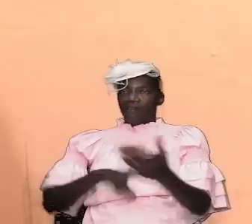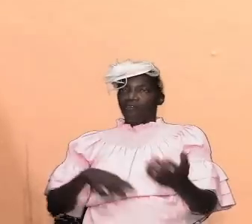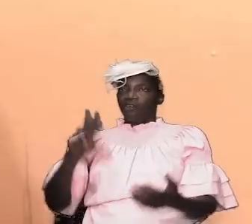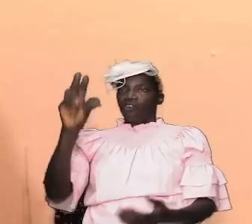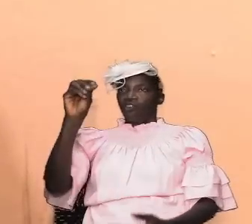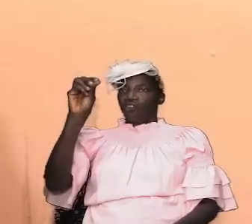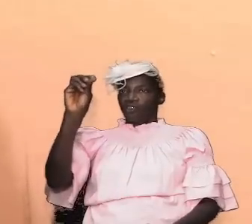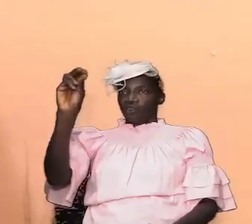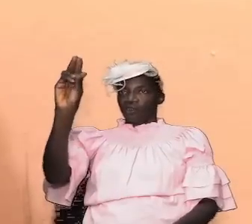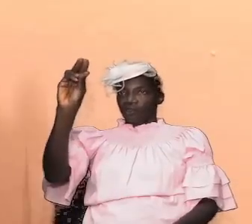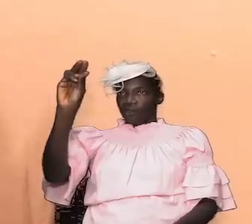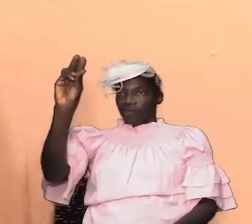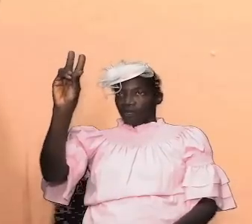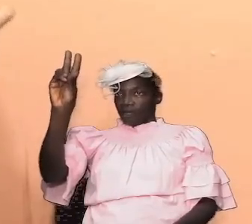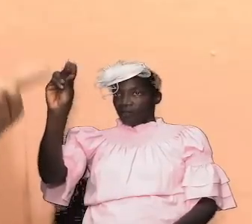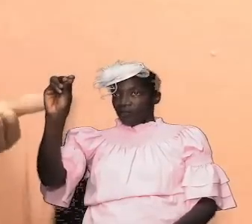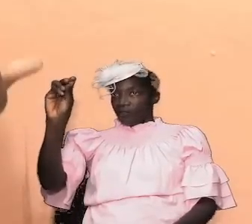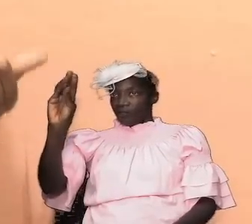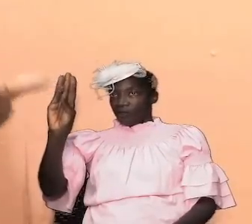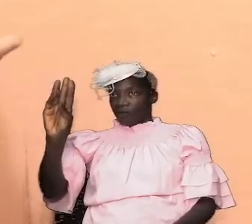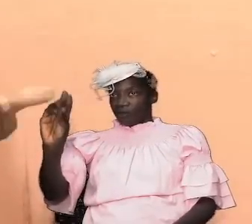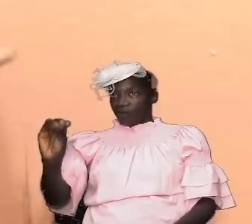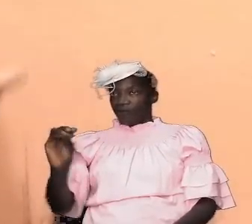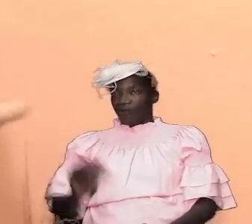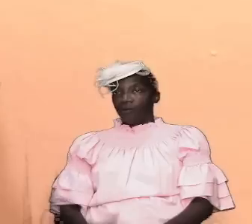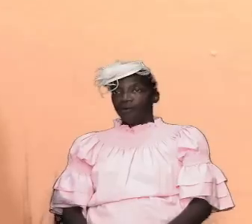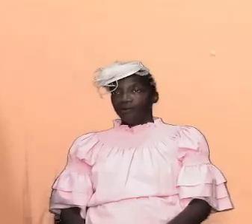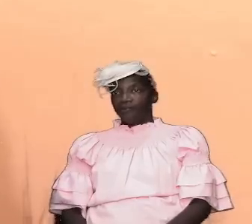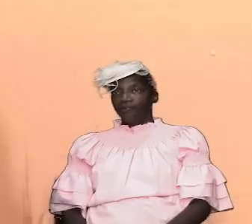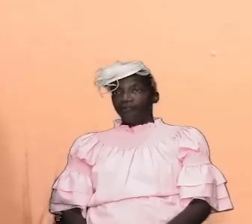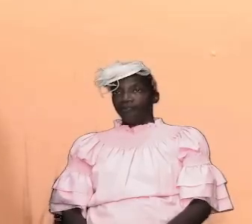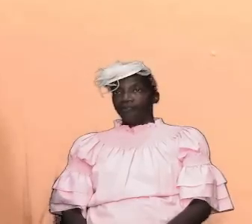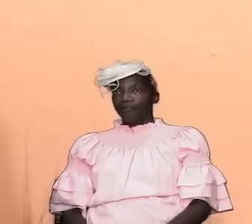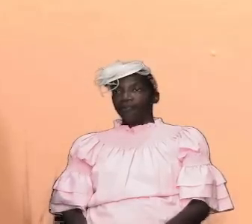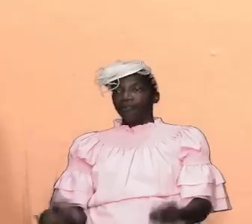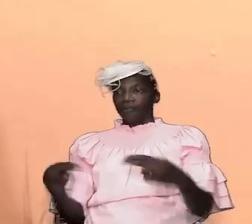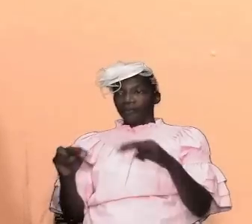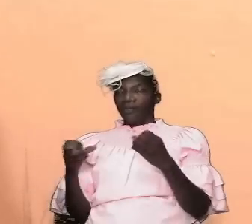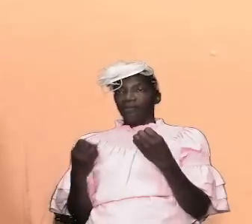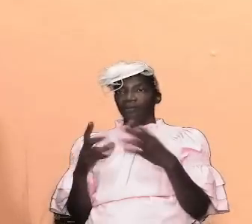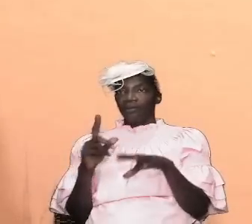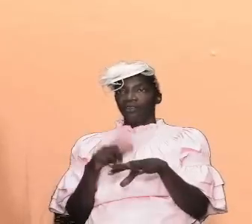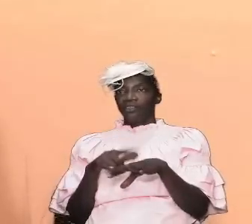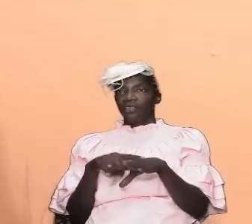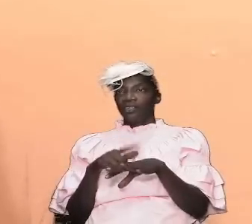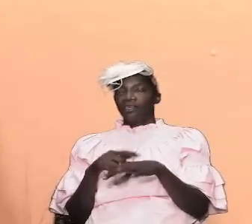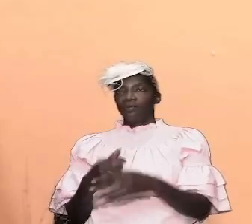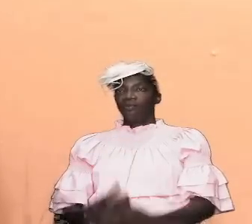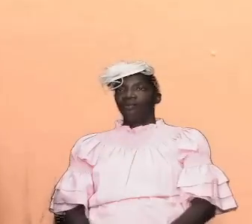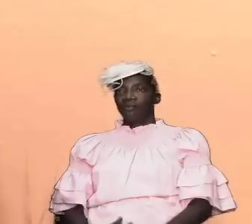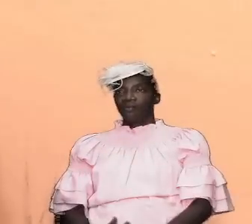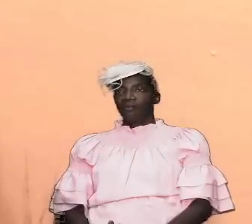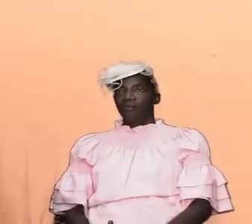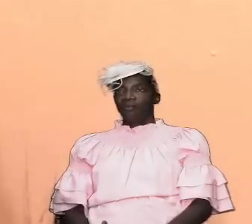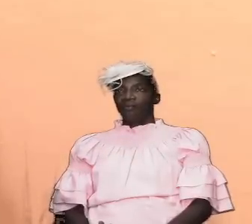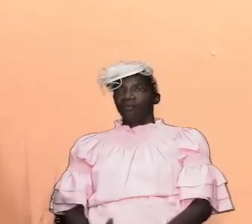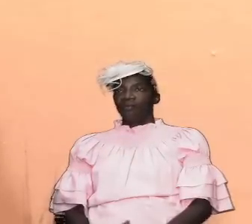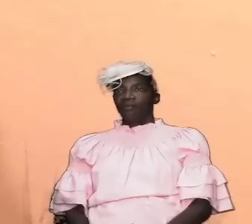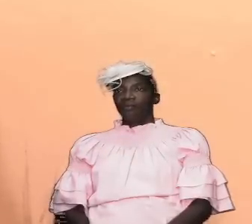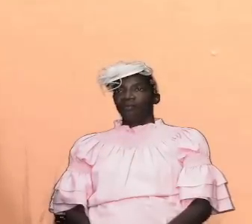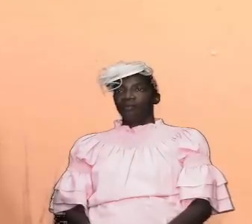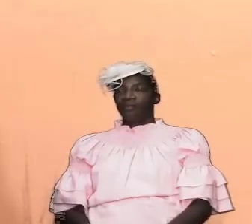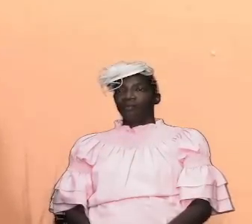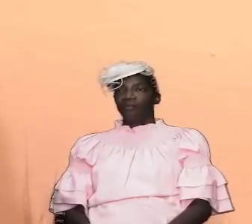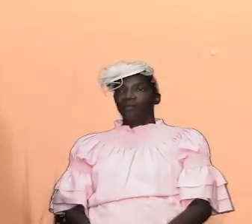at this particular scripture because it happens all the time and it's very significant and i want us to just read that scripture